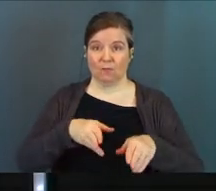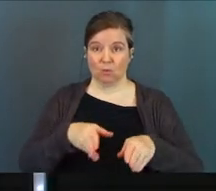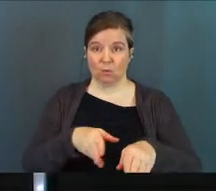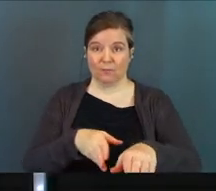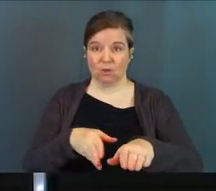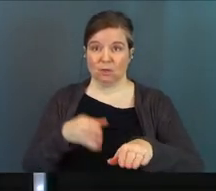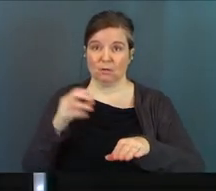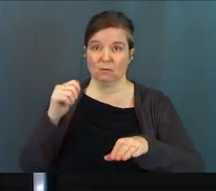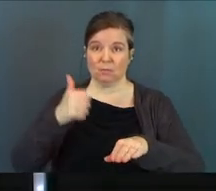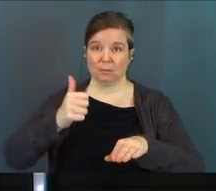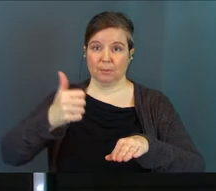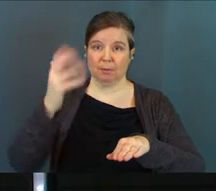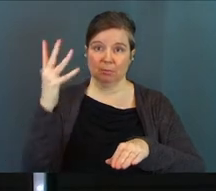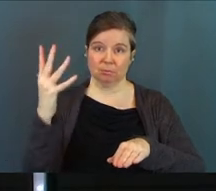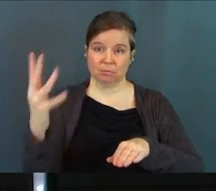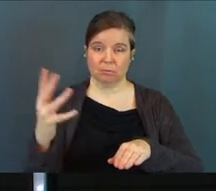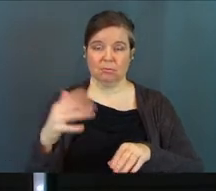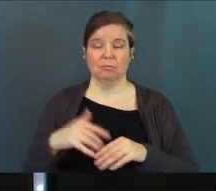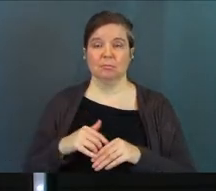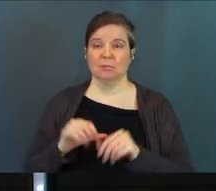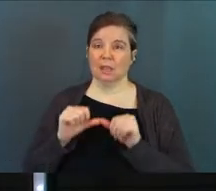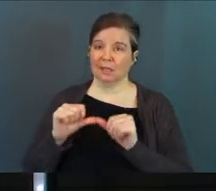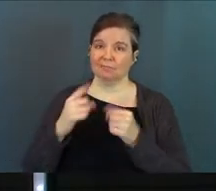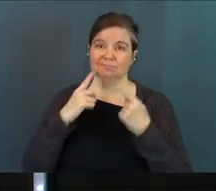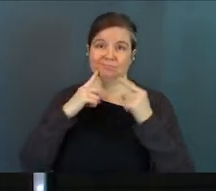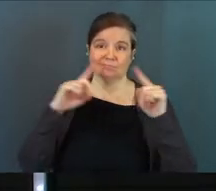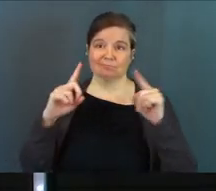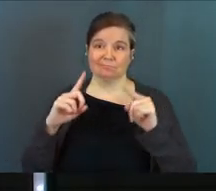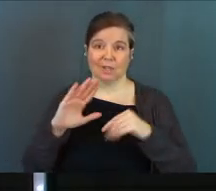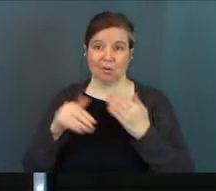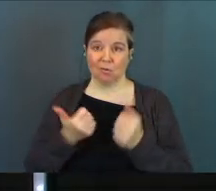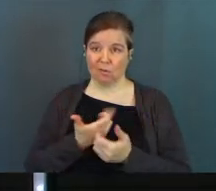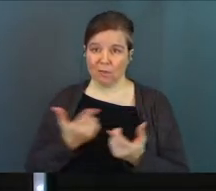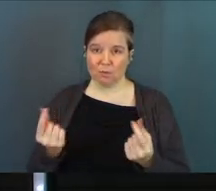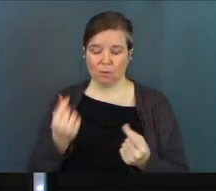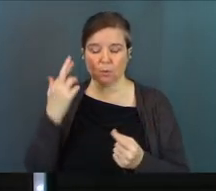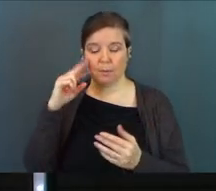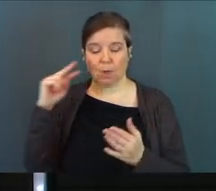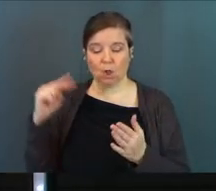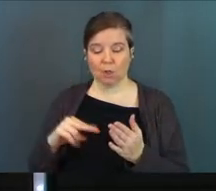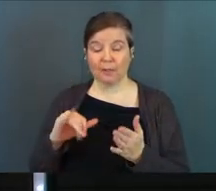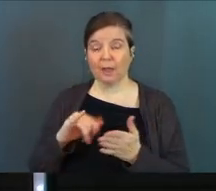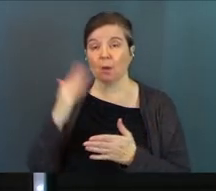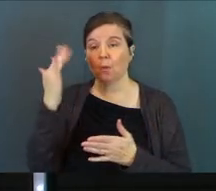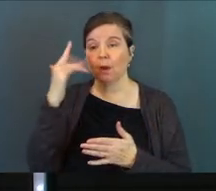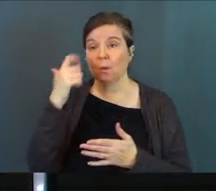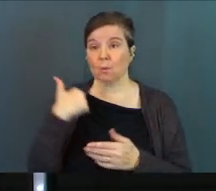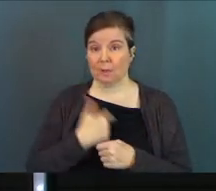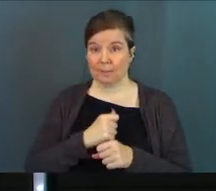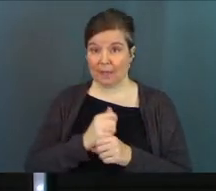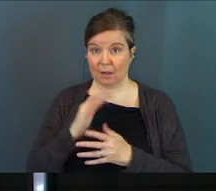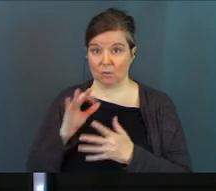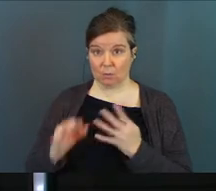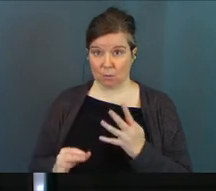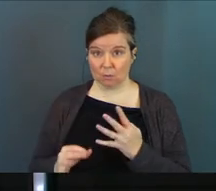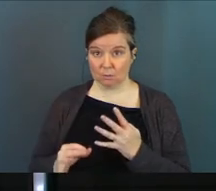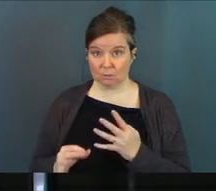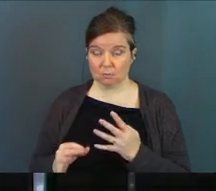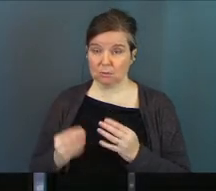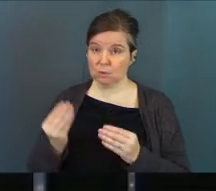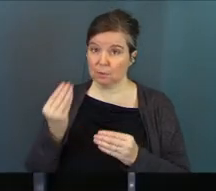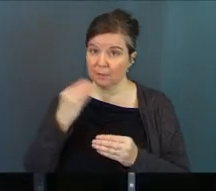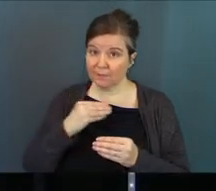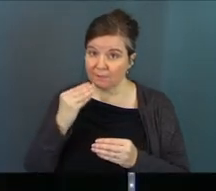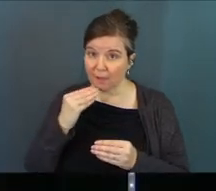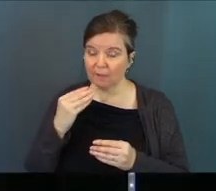season. Their leaves never wither, and they prosper in all they do. The reason I'm taking a look back at that is because when we make the choice to